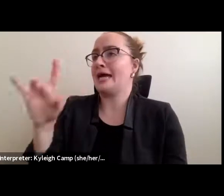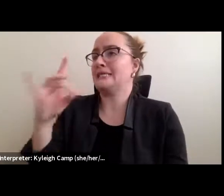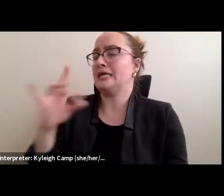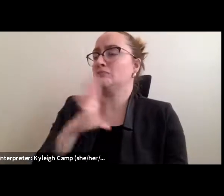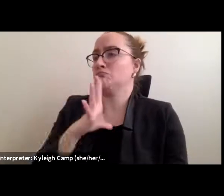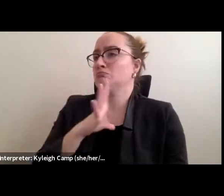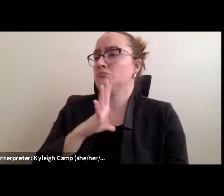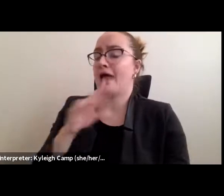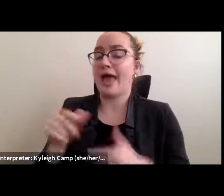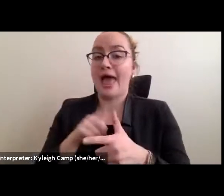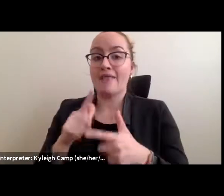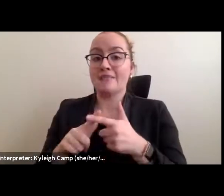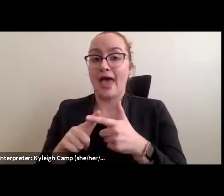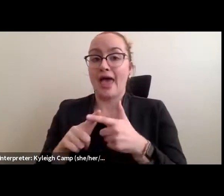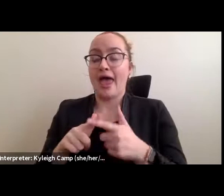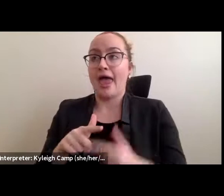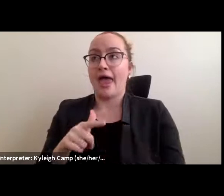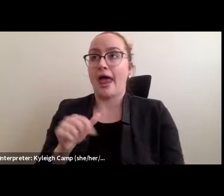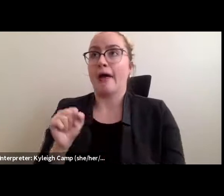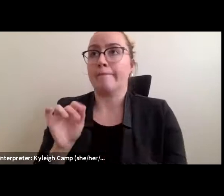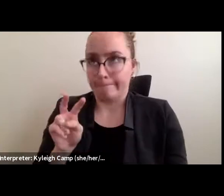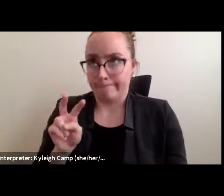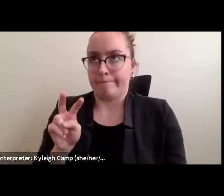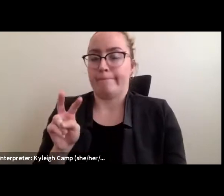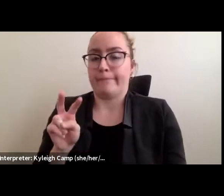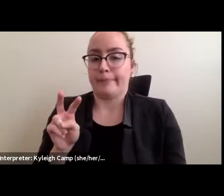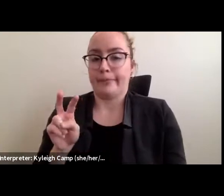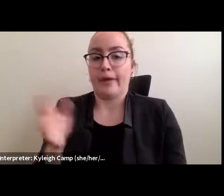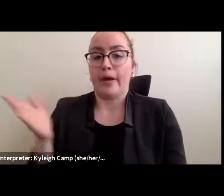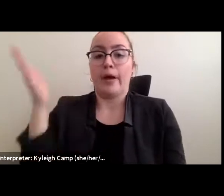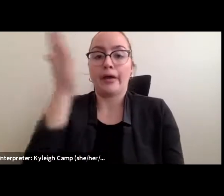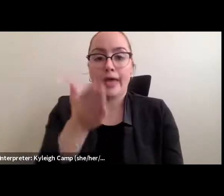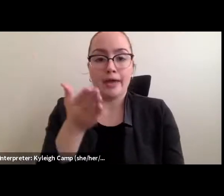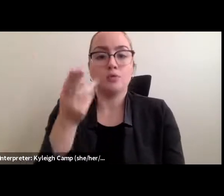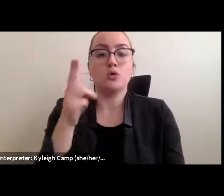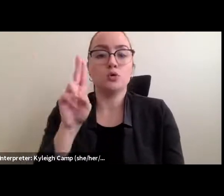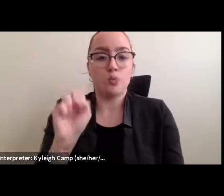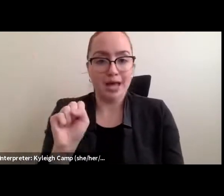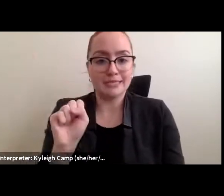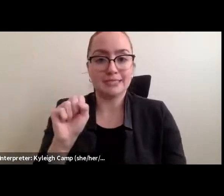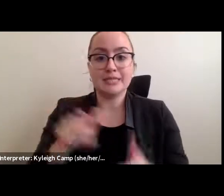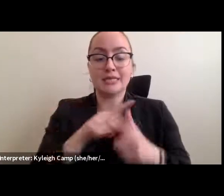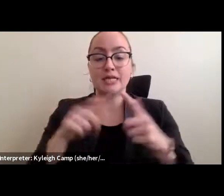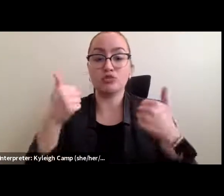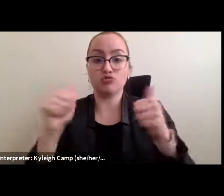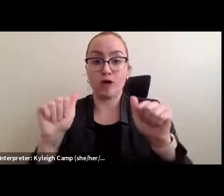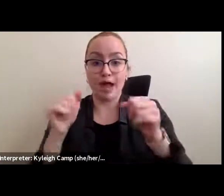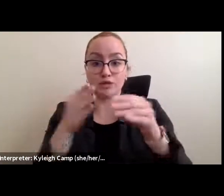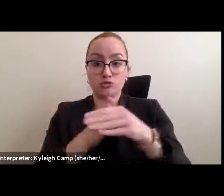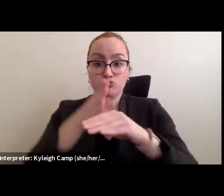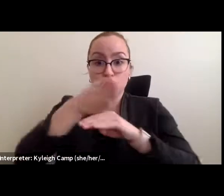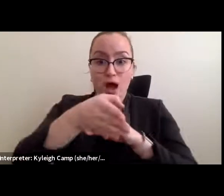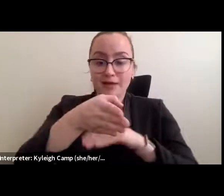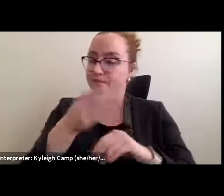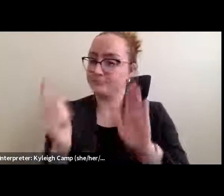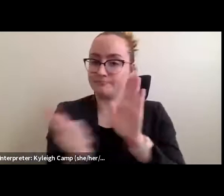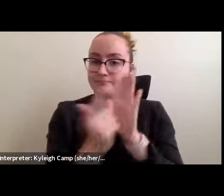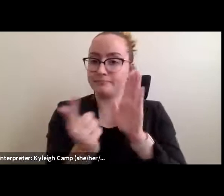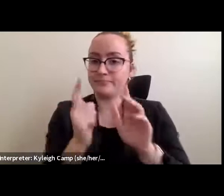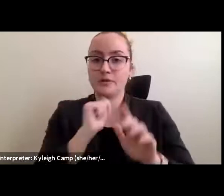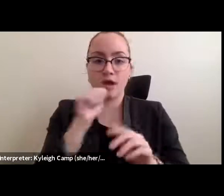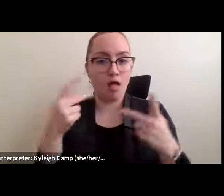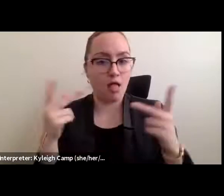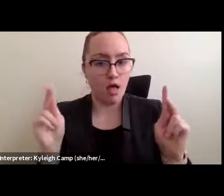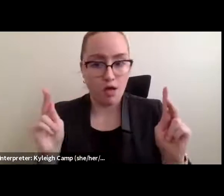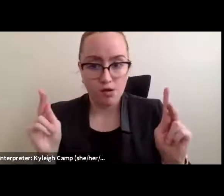them to place them in adult detention centers in the U.S. once they were finally able to cross. And so what we see is the U.S. pushing